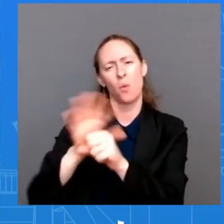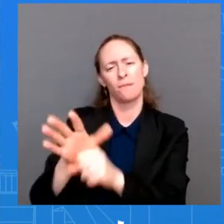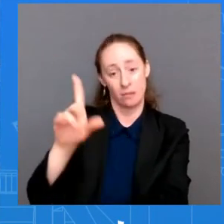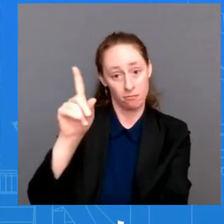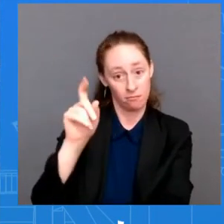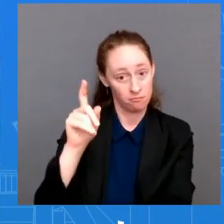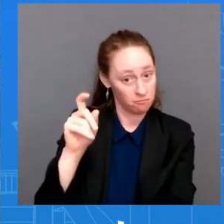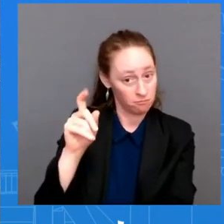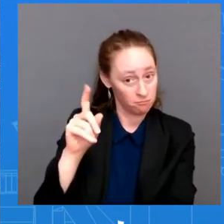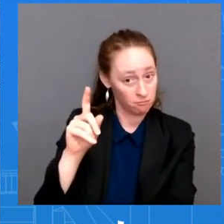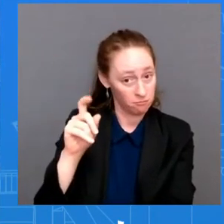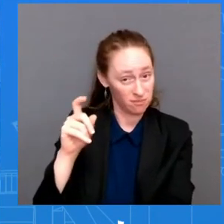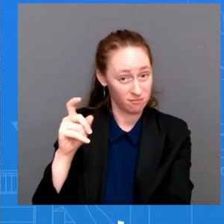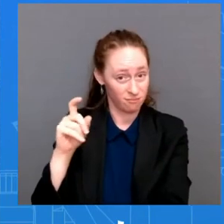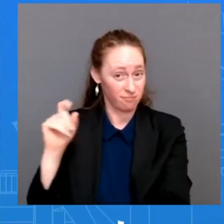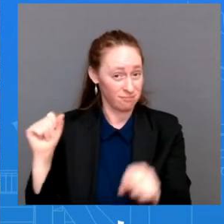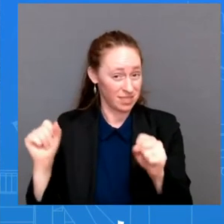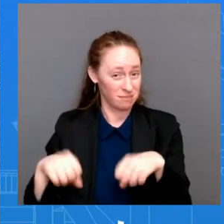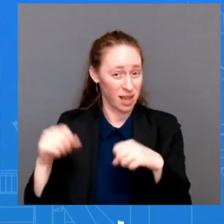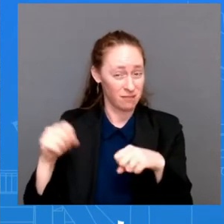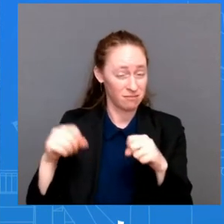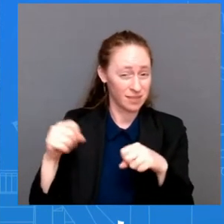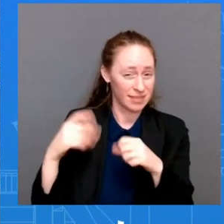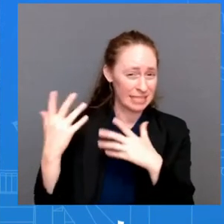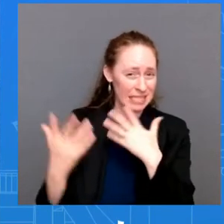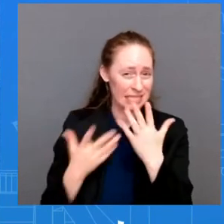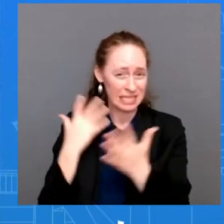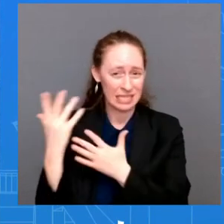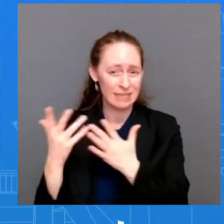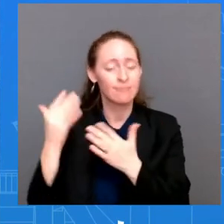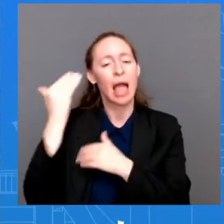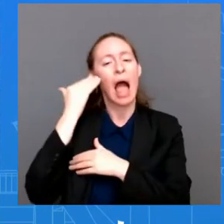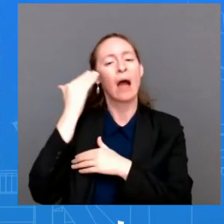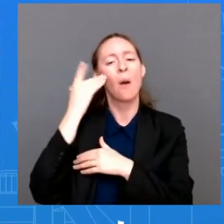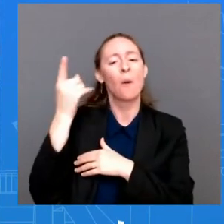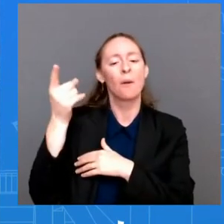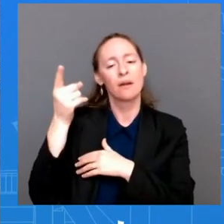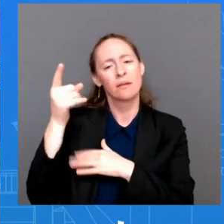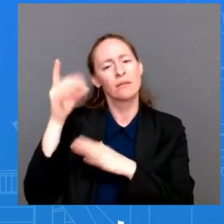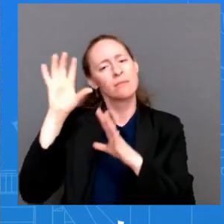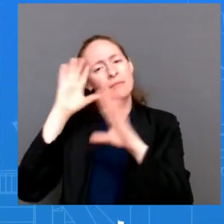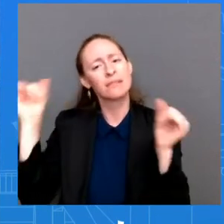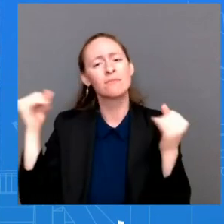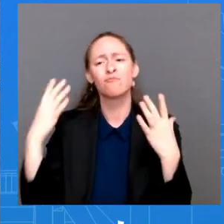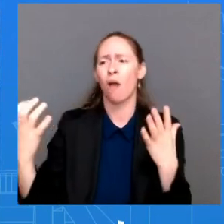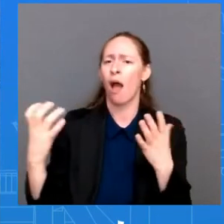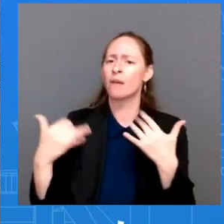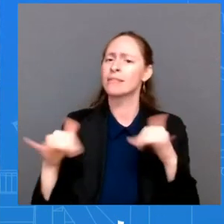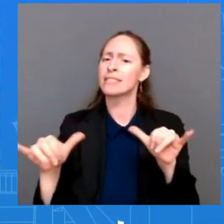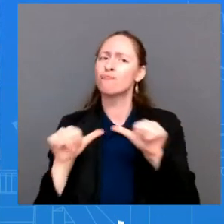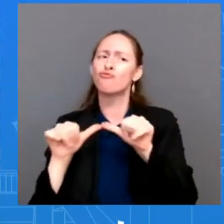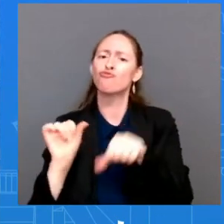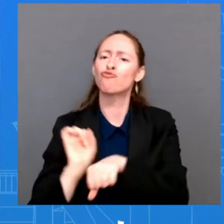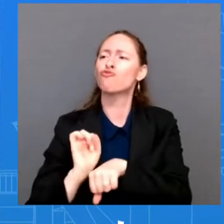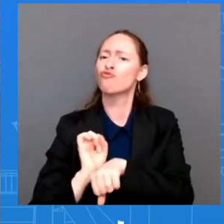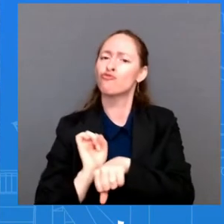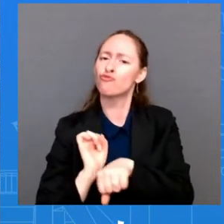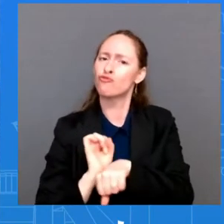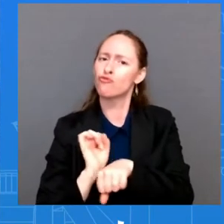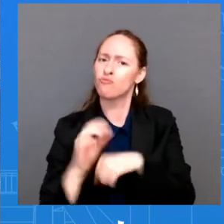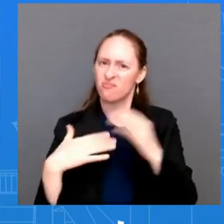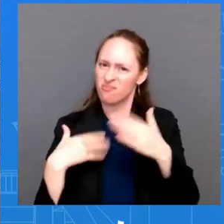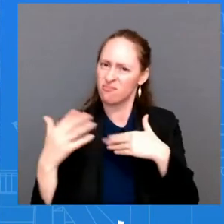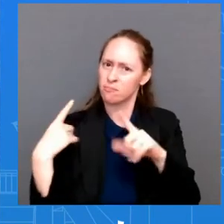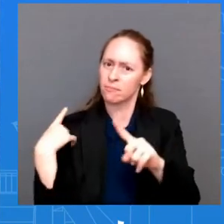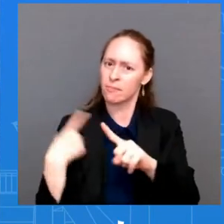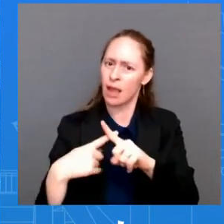through his first thought of COVID, pushed himself too hard? And that is partially what led to this coming again? I any body, be it